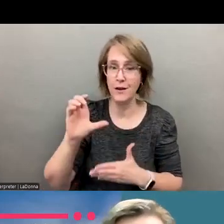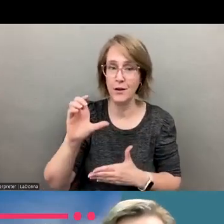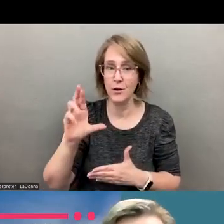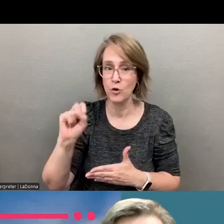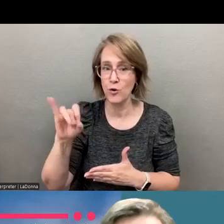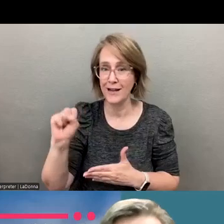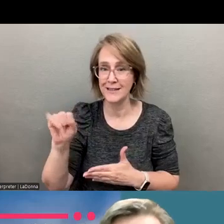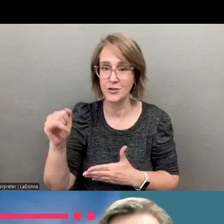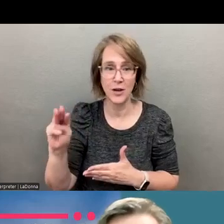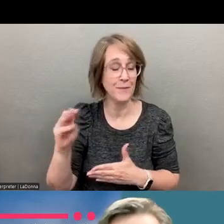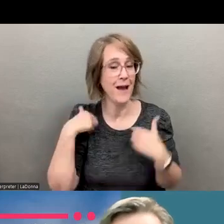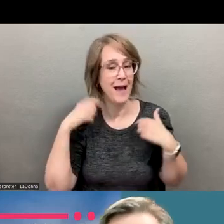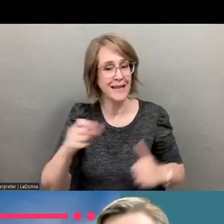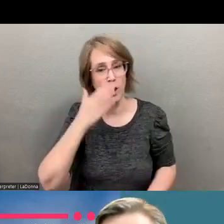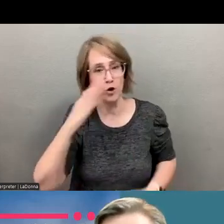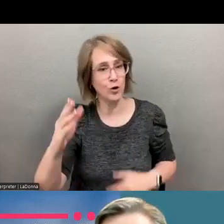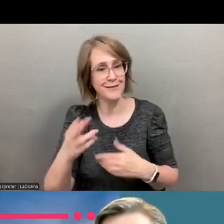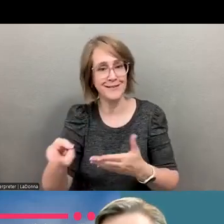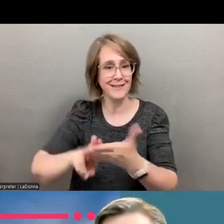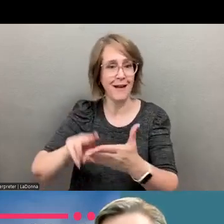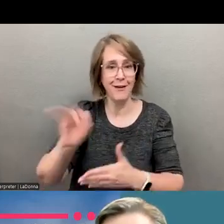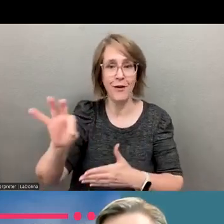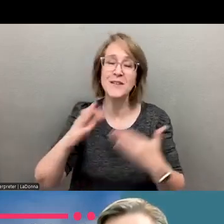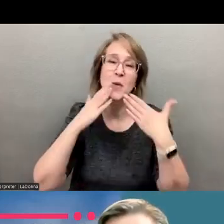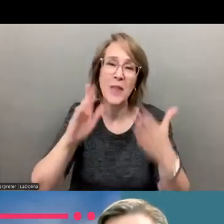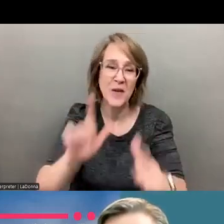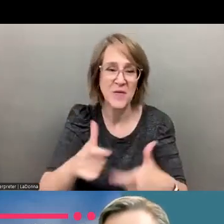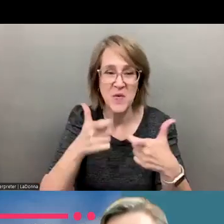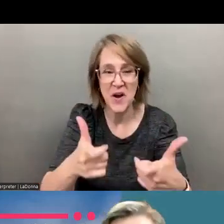need a good sign off like Dr. John Draper has, but I don't have one for today, but thanks for watching. Bye.